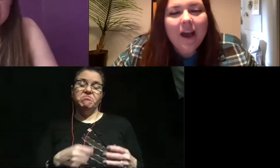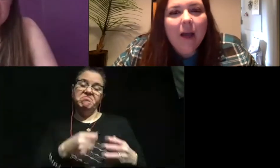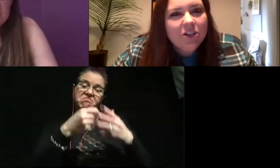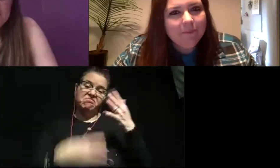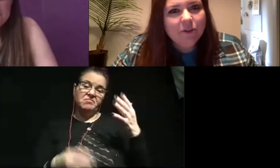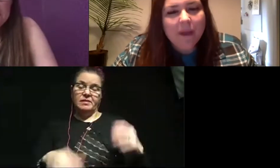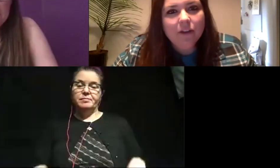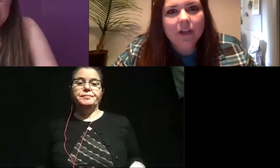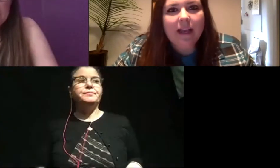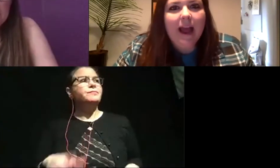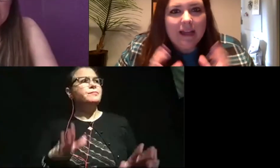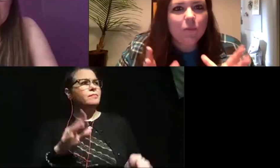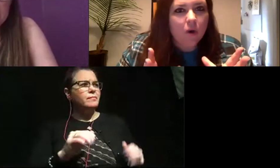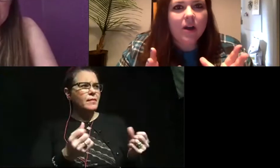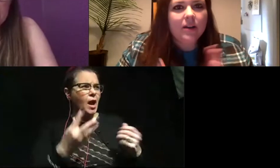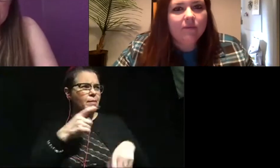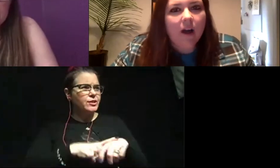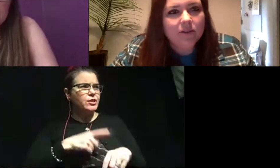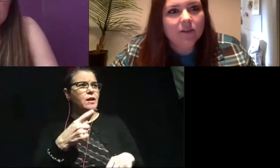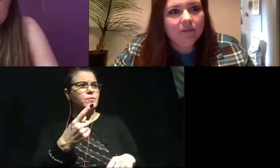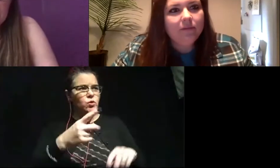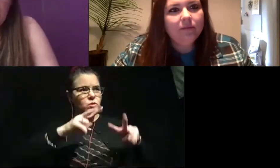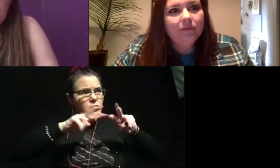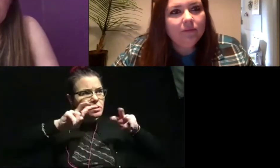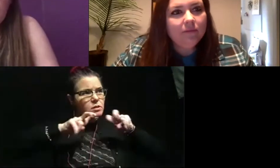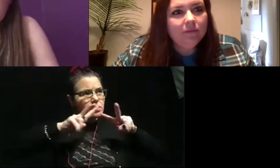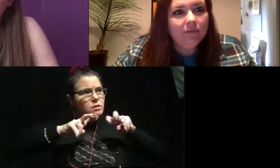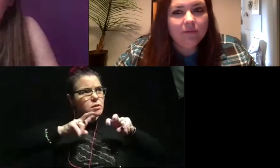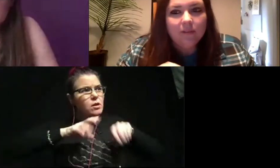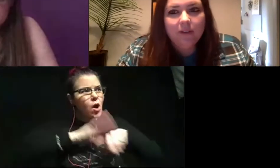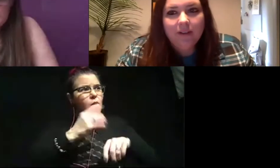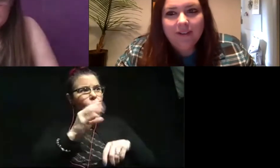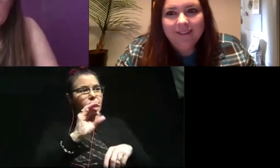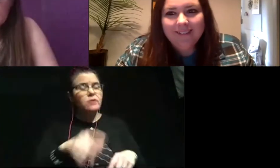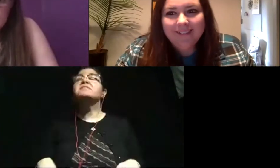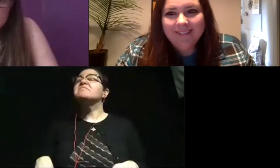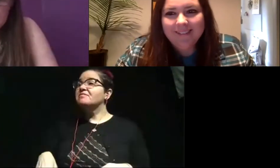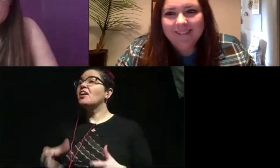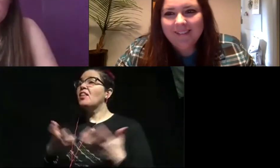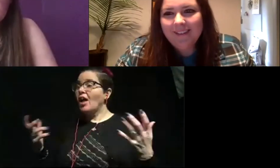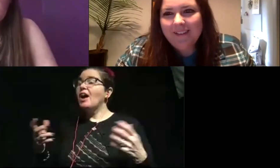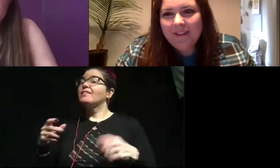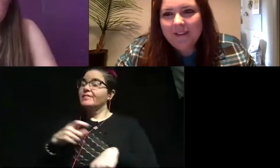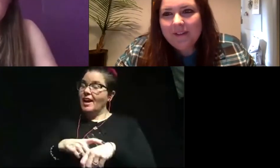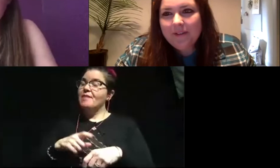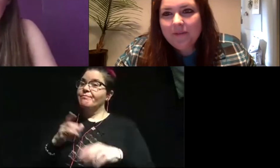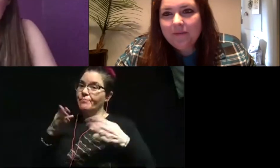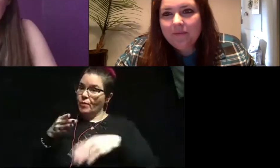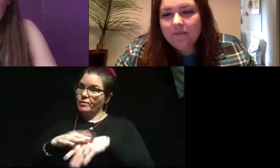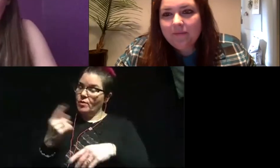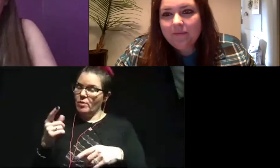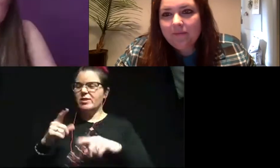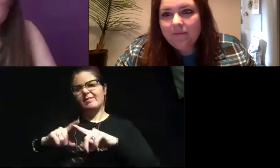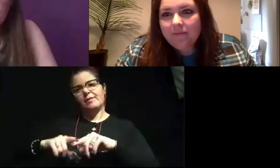Awesome. How much time do you spend looking at any one fossil? A lot, a lot, a lot. So that can depend